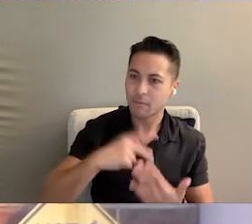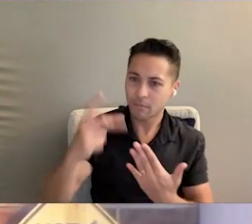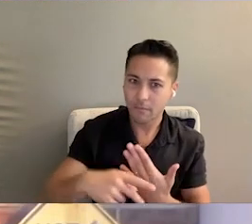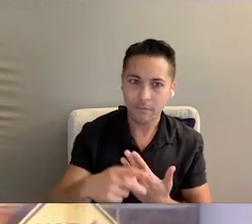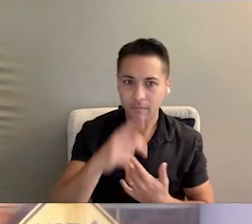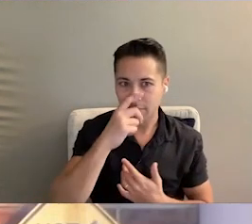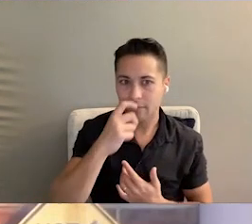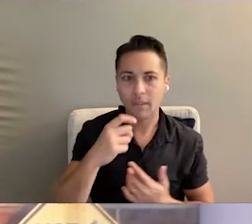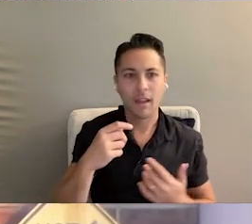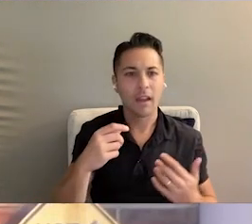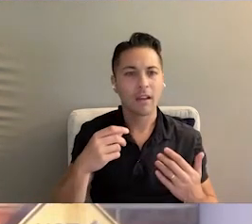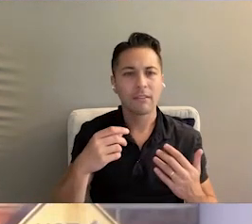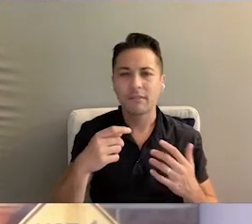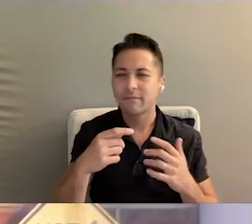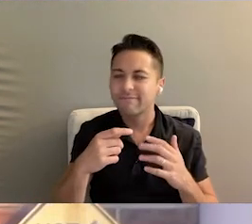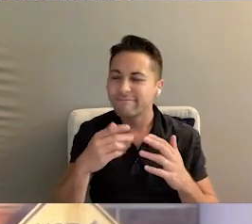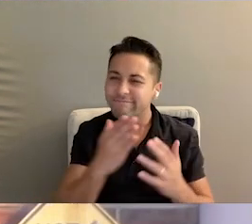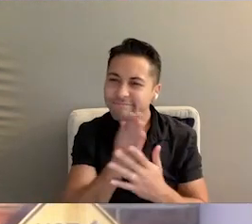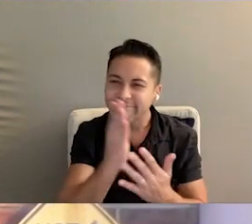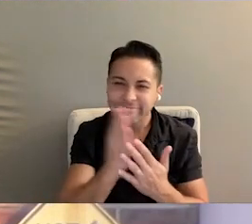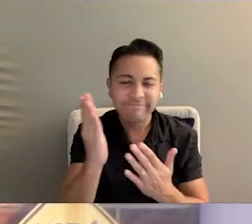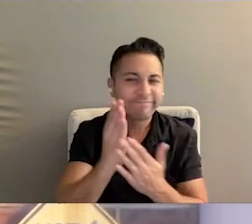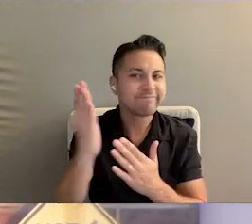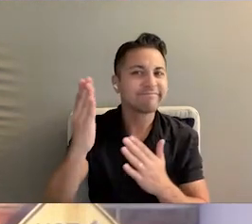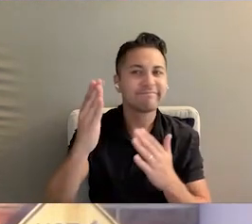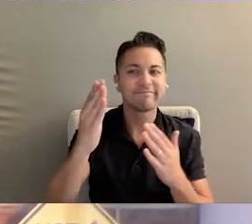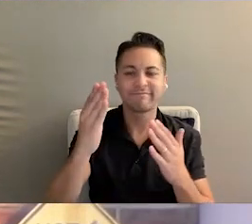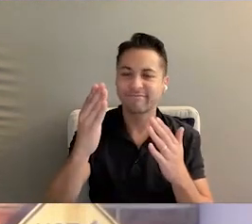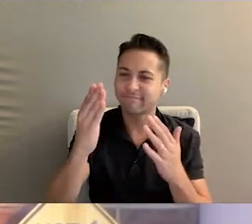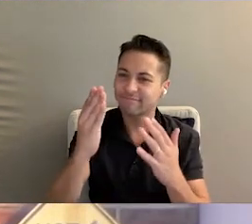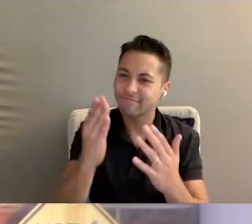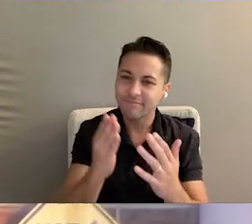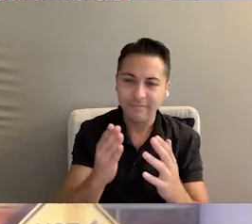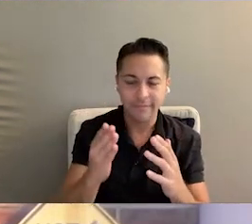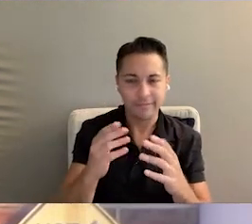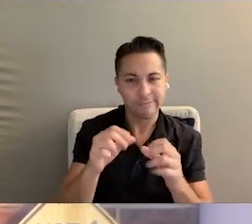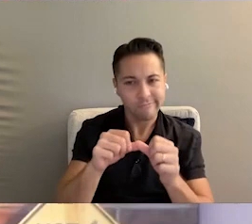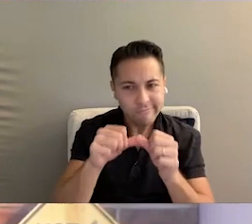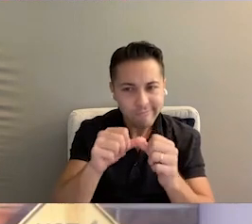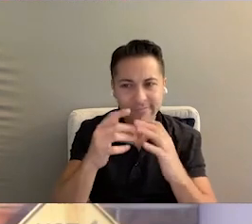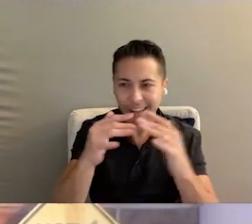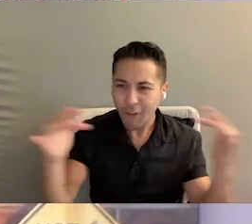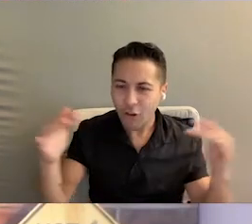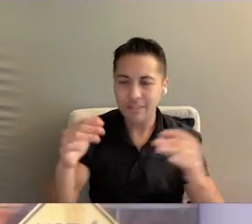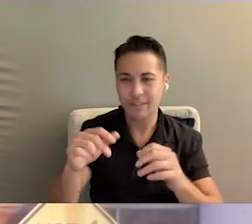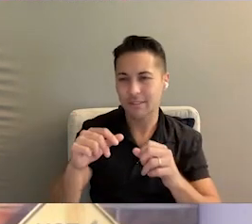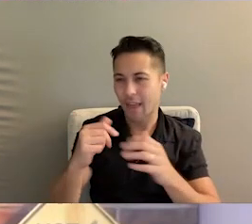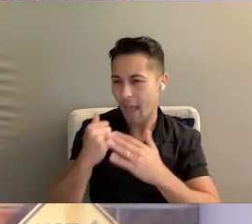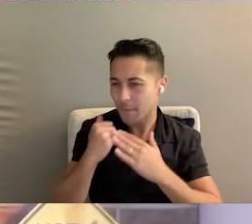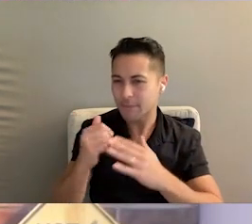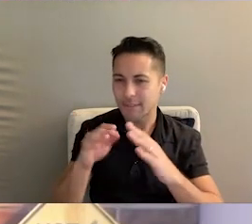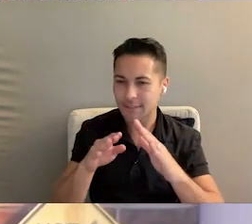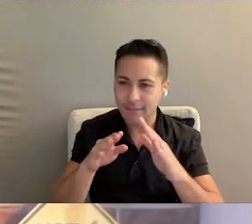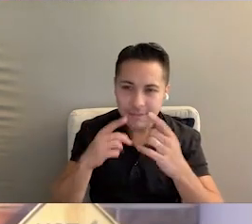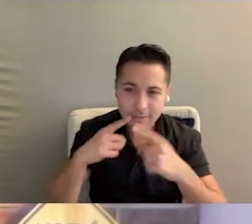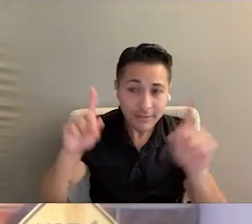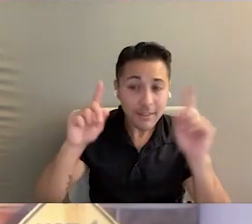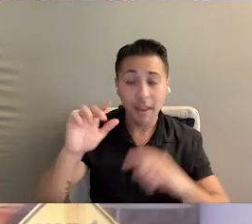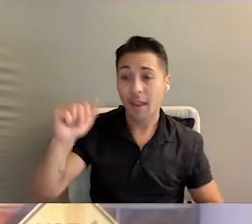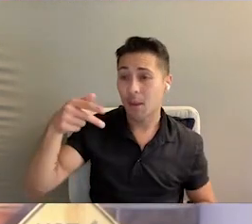braid together a stream of diverse revenue that helps keep the organization solvent, growing, and moving forward along the way.